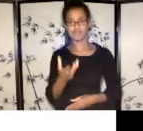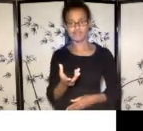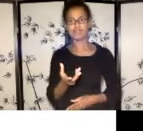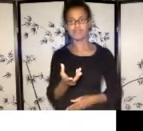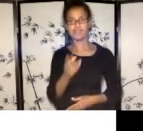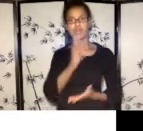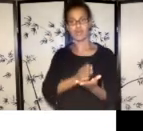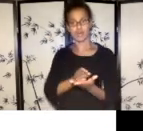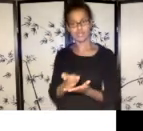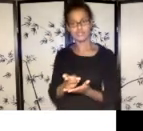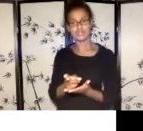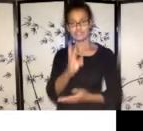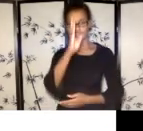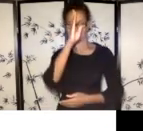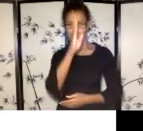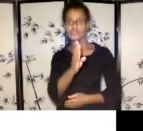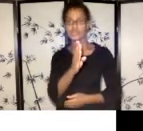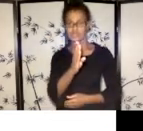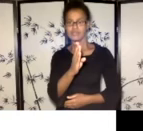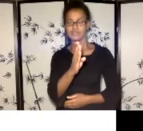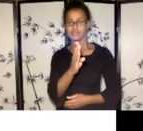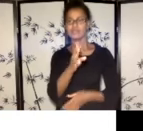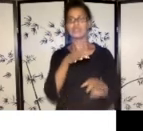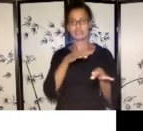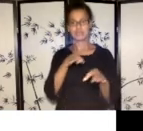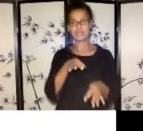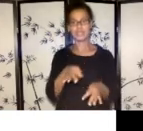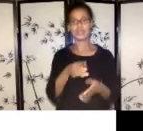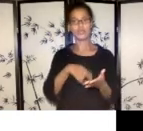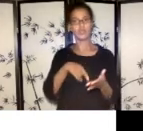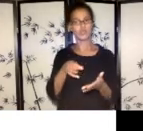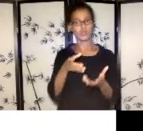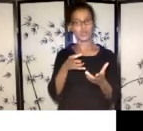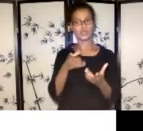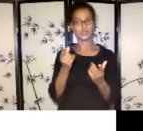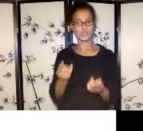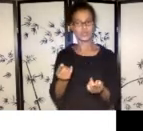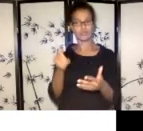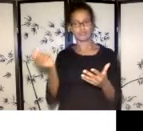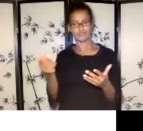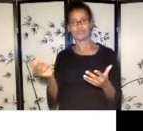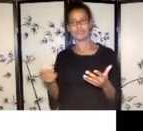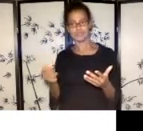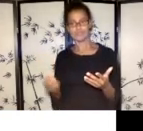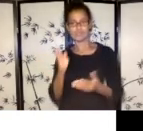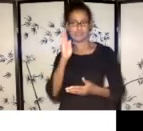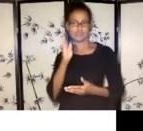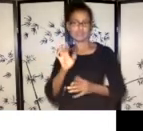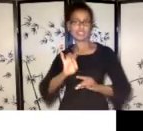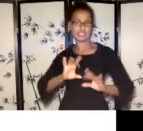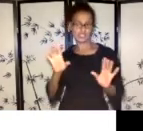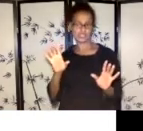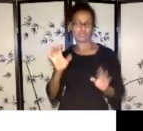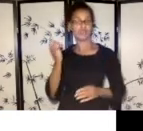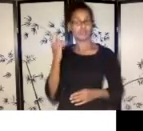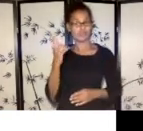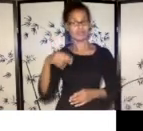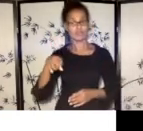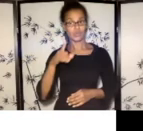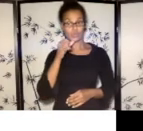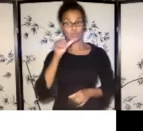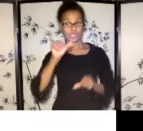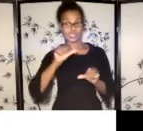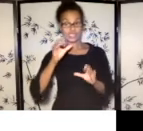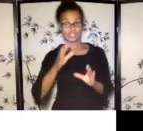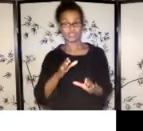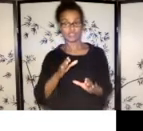as straightforward as possible. Note that, you know, the assessors have a lot of grants to read. So